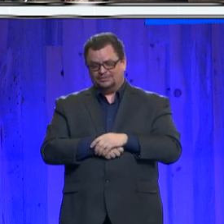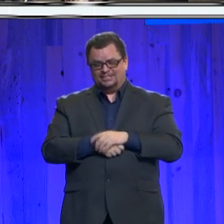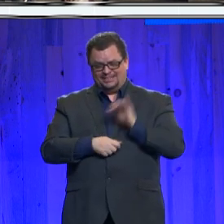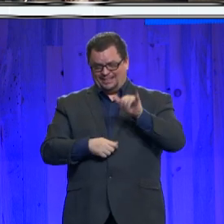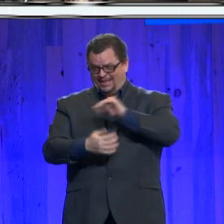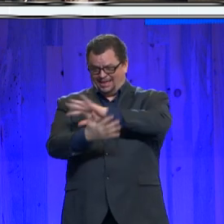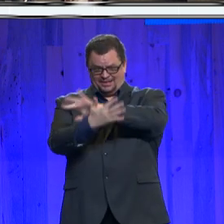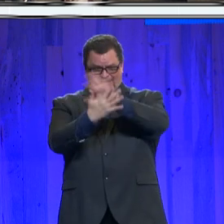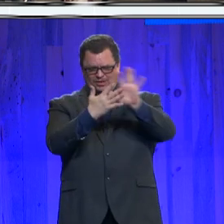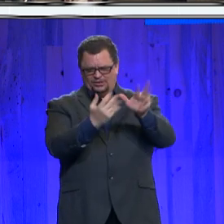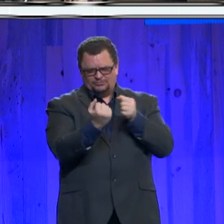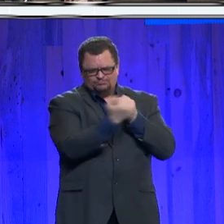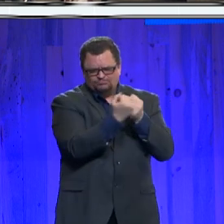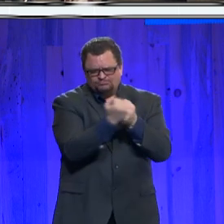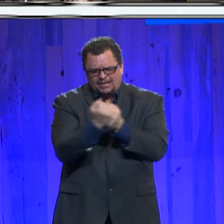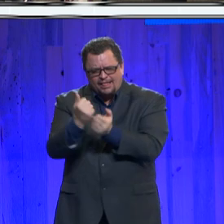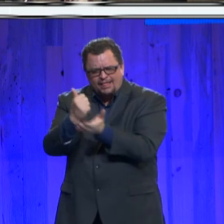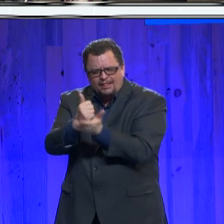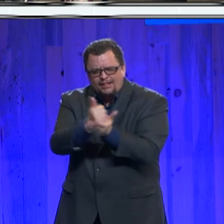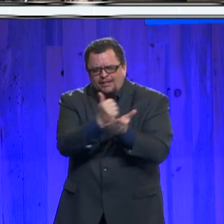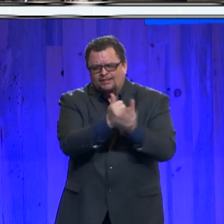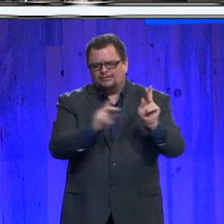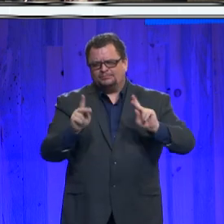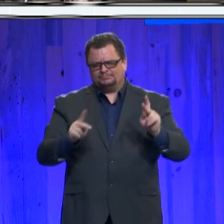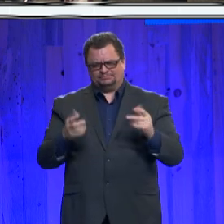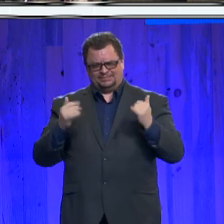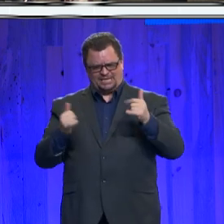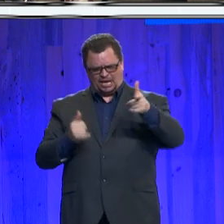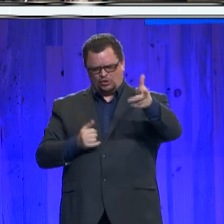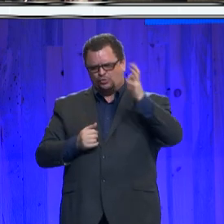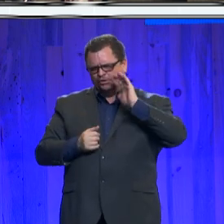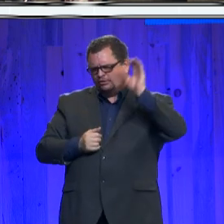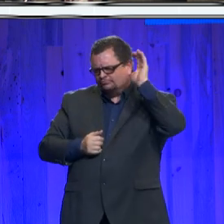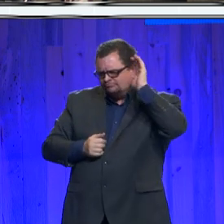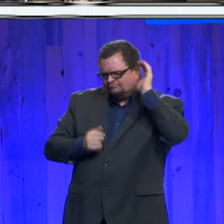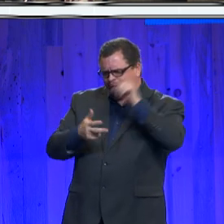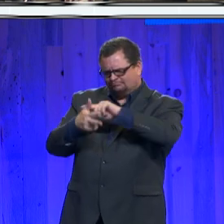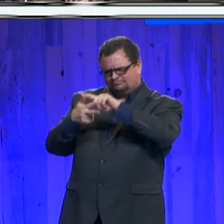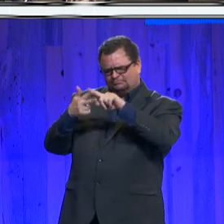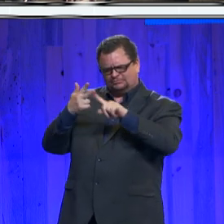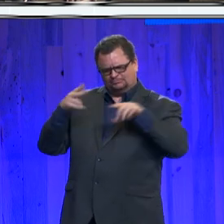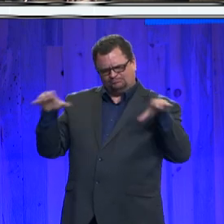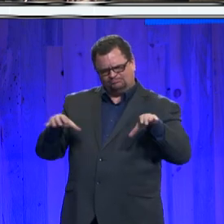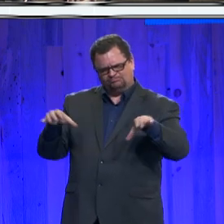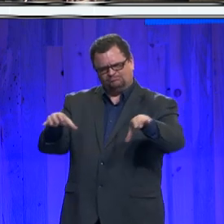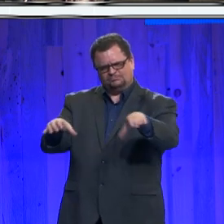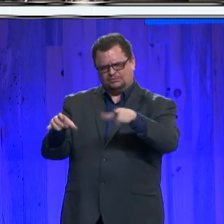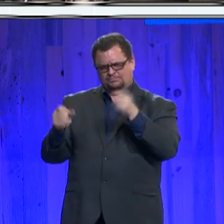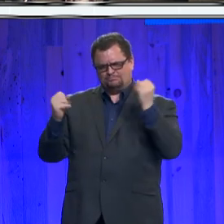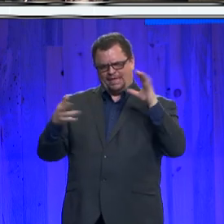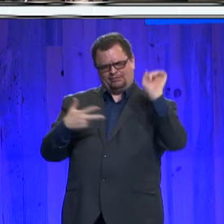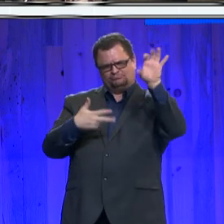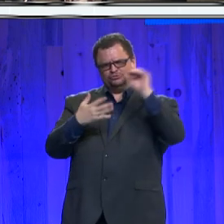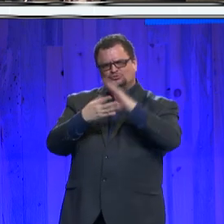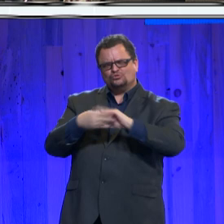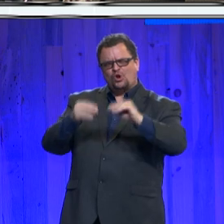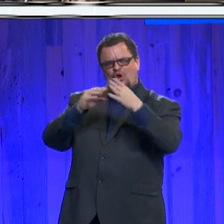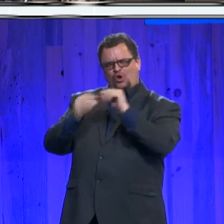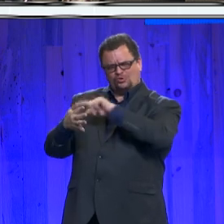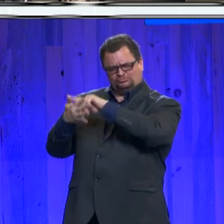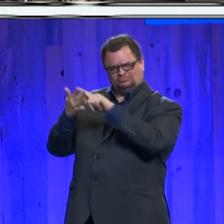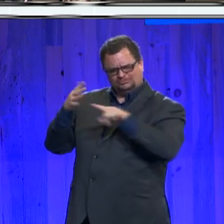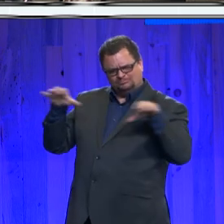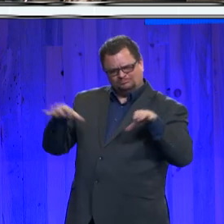Paul and Betty Krashok, and Harmony Graham, and how their darkest moments have been made bright when El Paso County